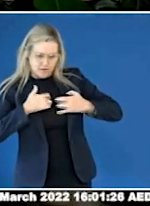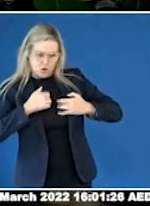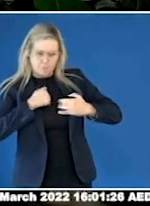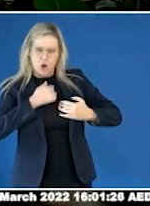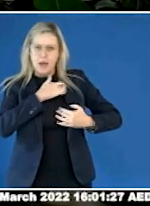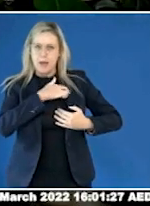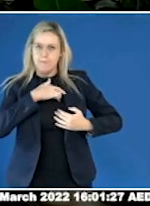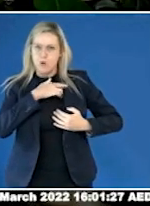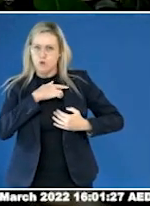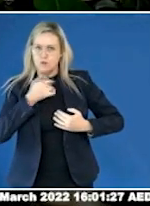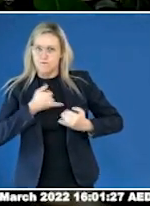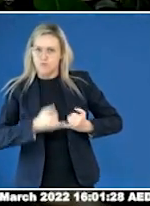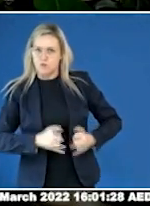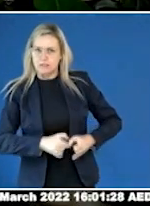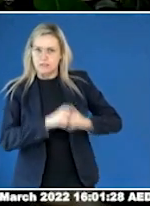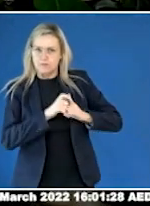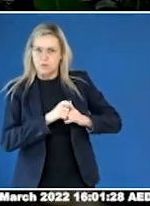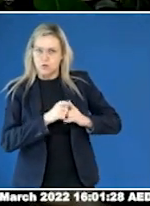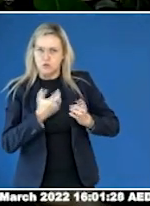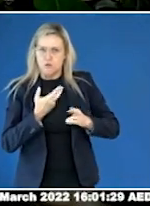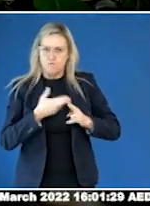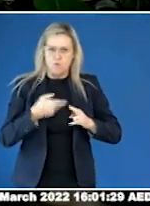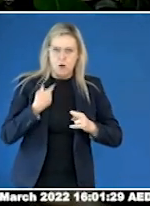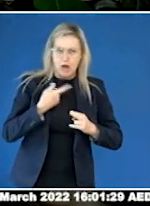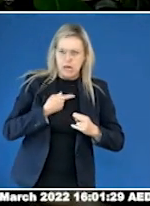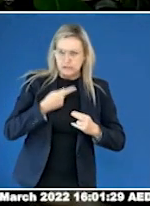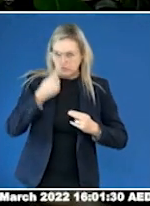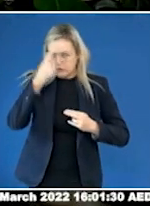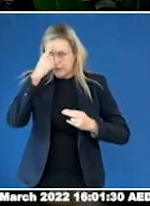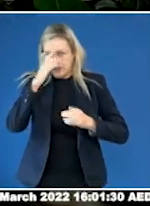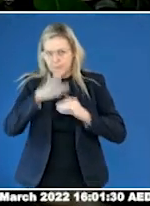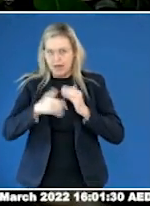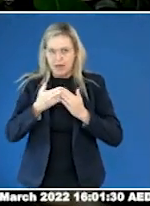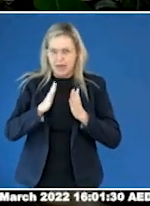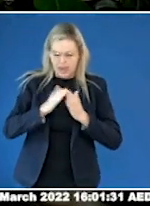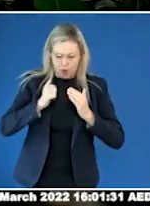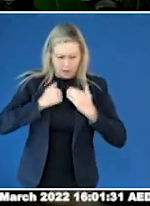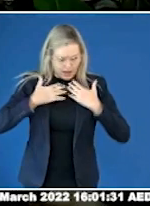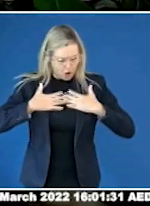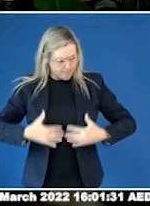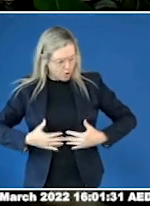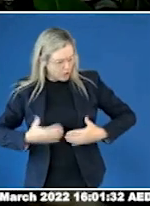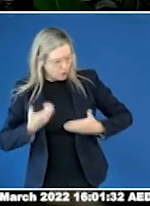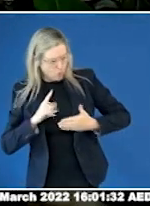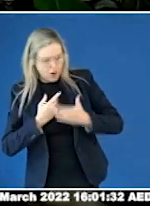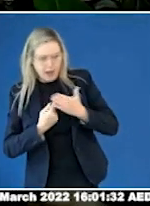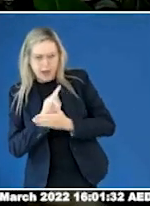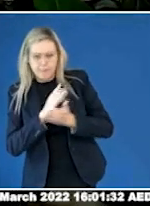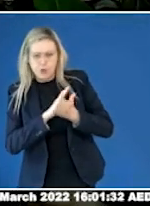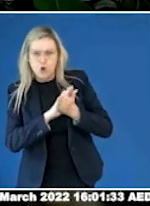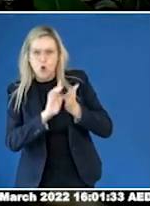so the logistics of navigating an already difficult reporting system is overwhelming.